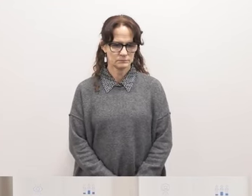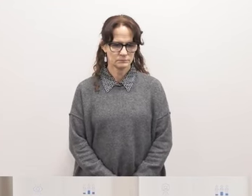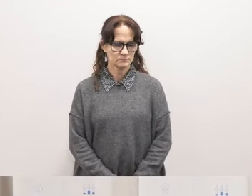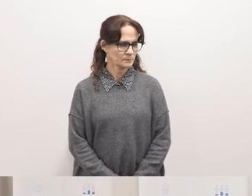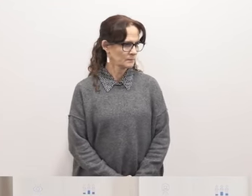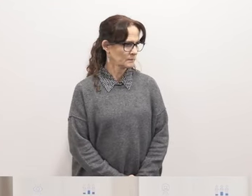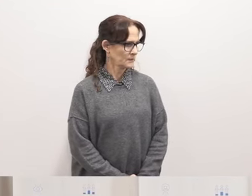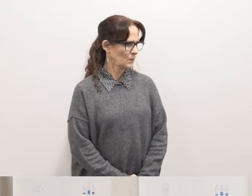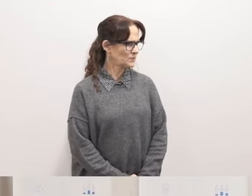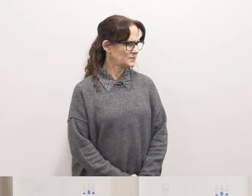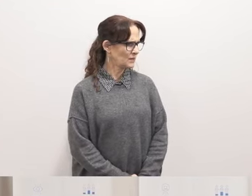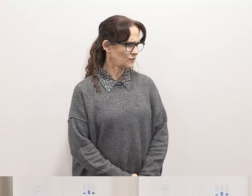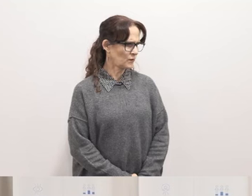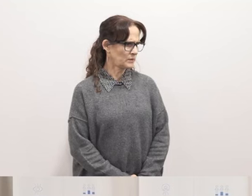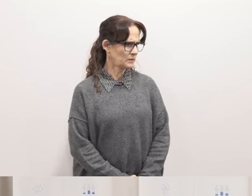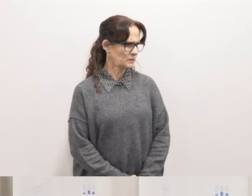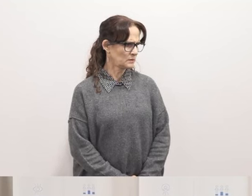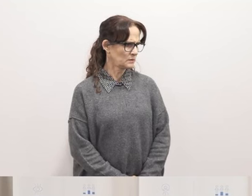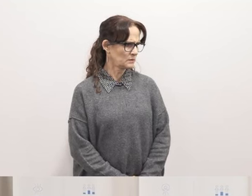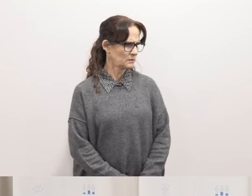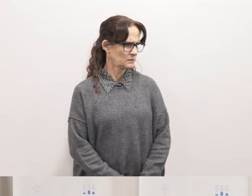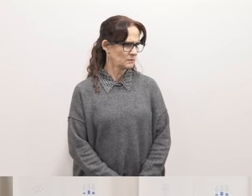Thank you. Next we have Shia.